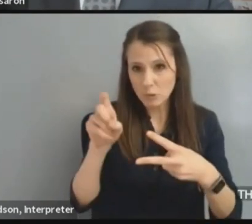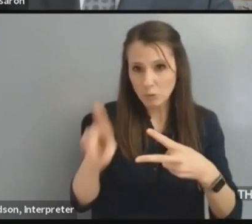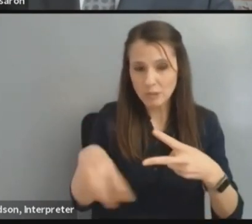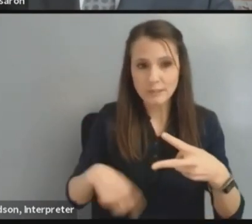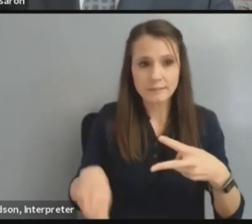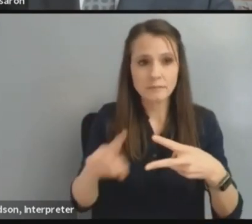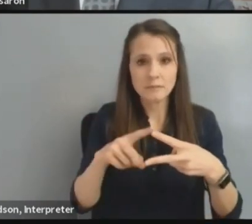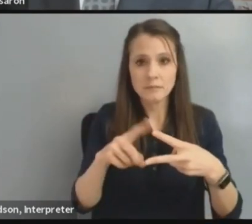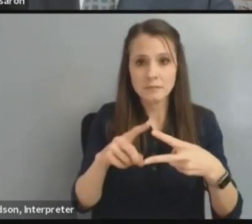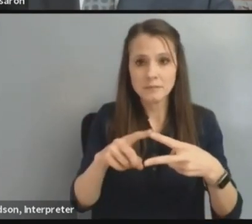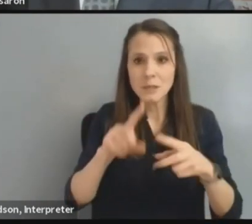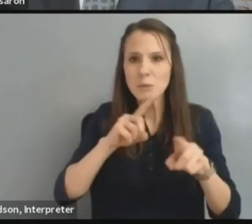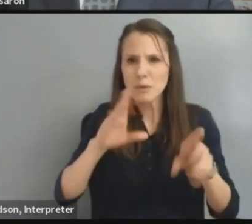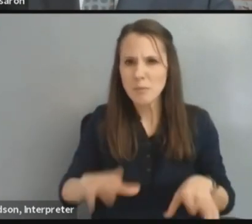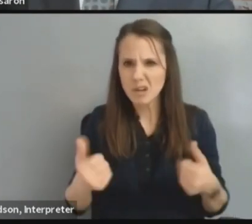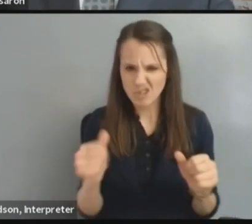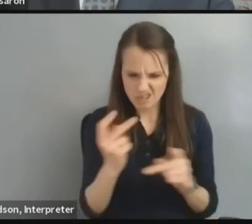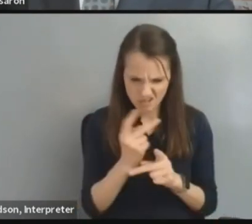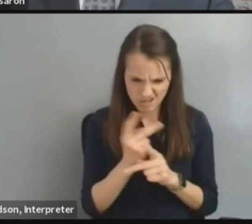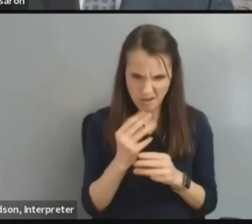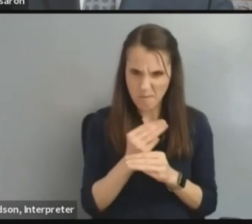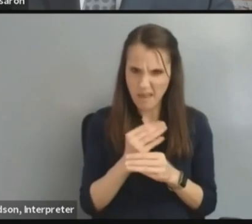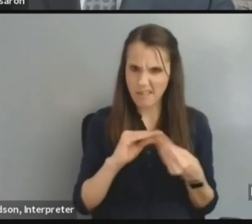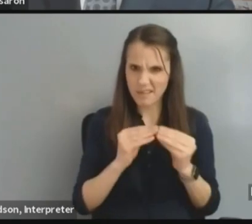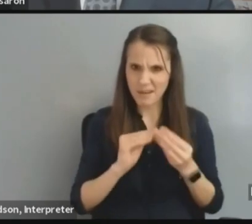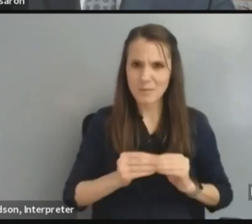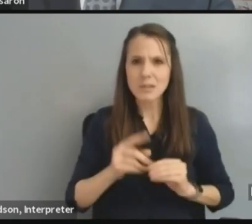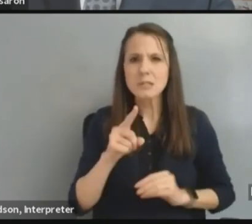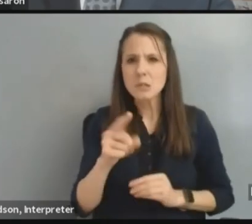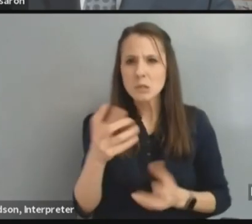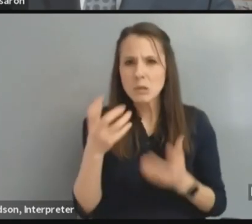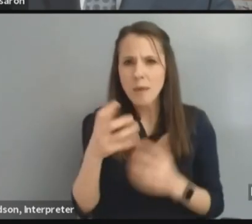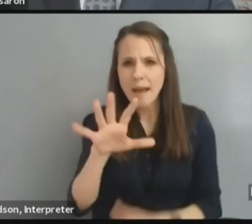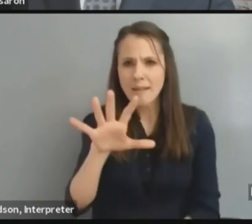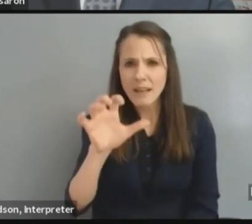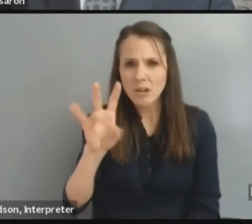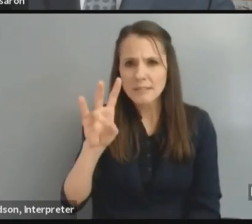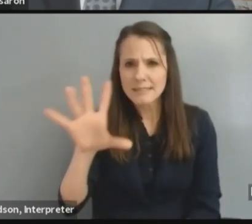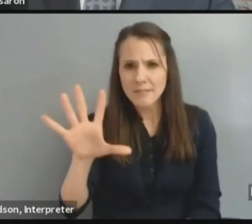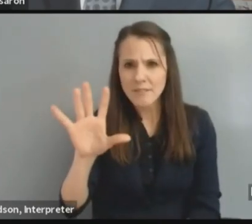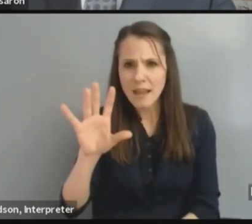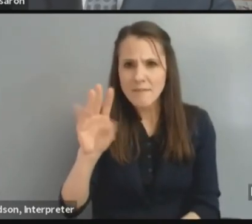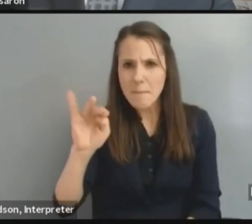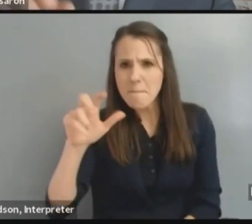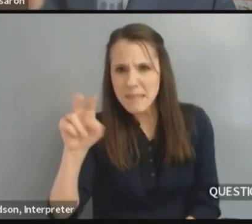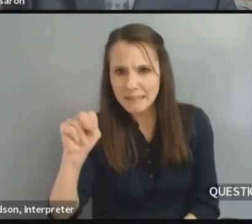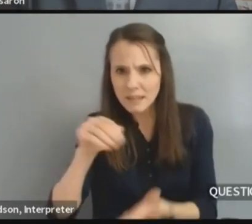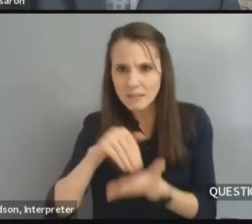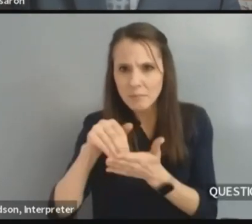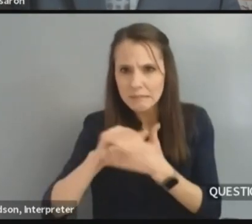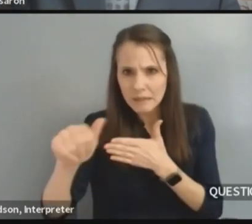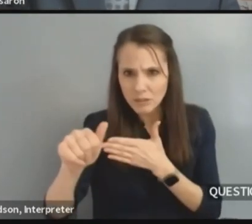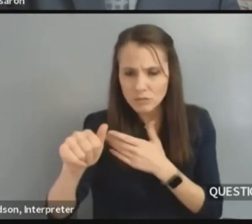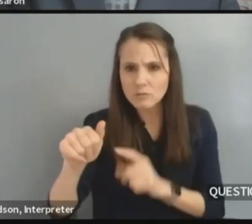part is a reporter doing math. So you're looking for $575 million from